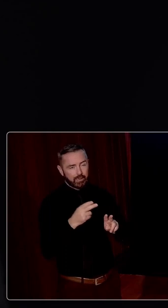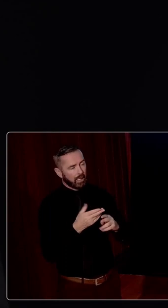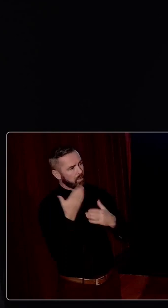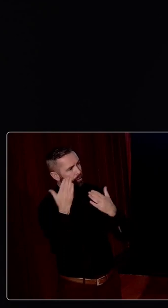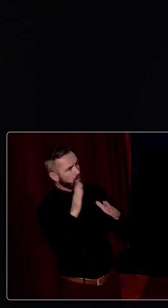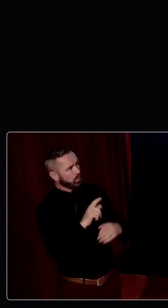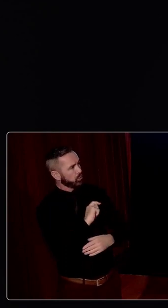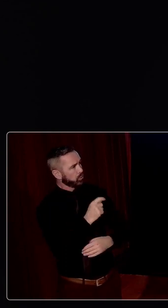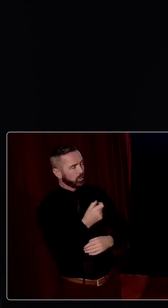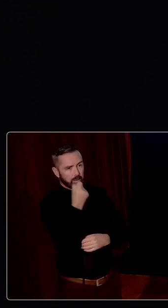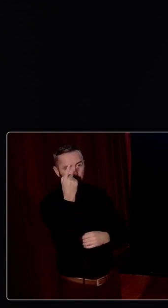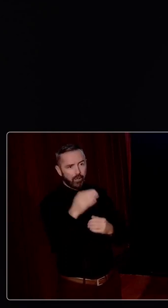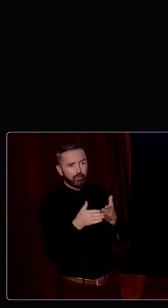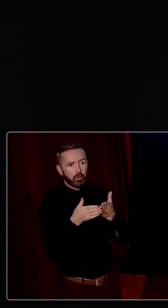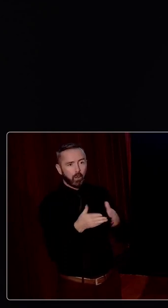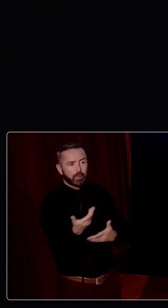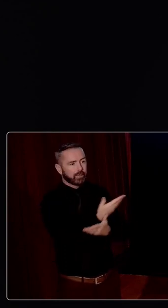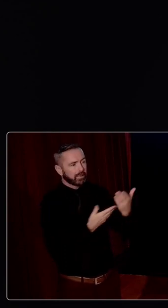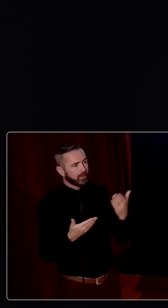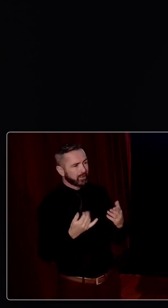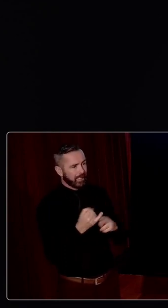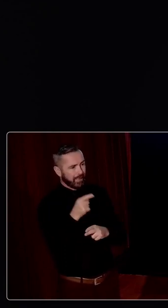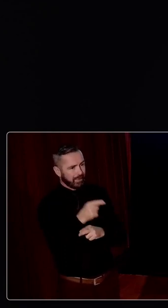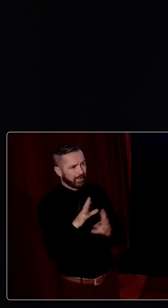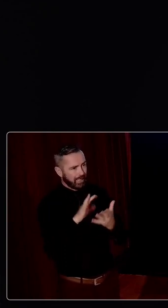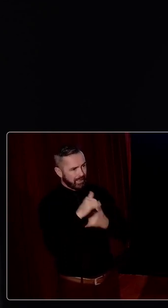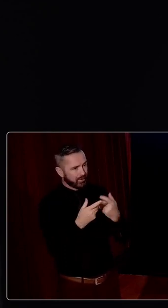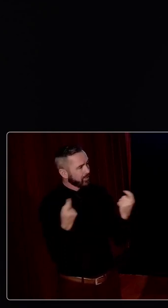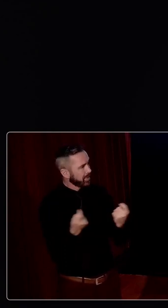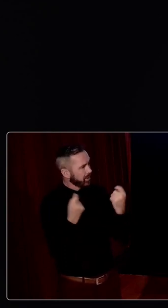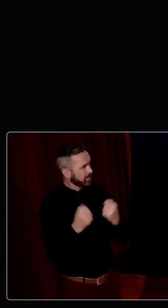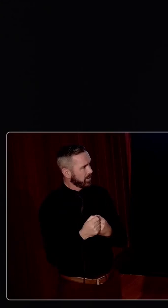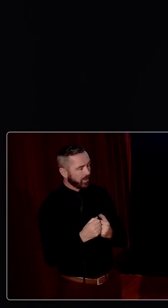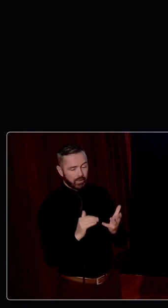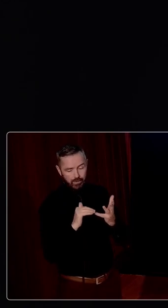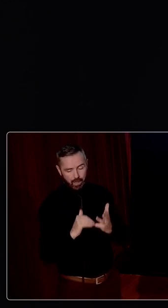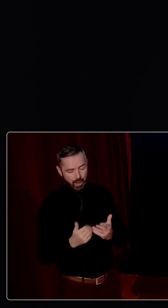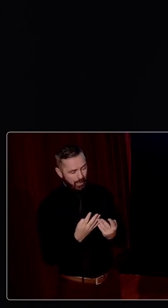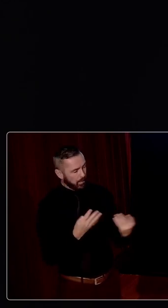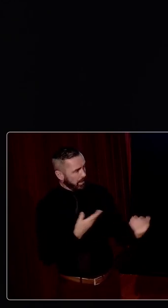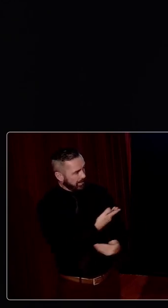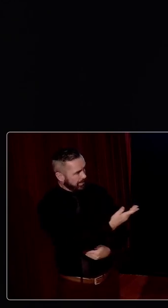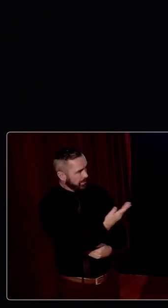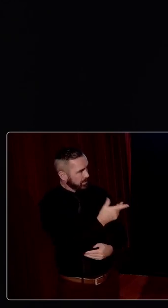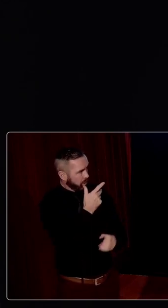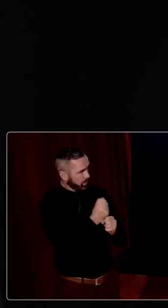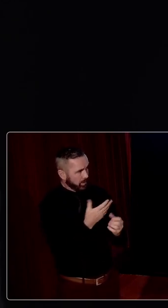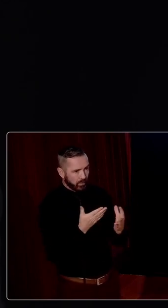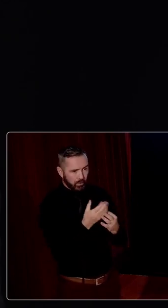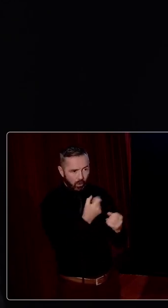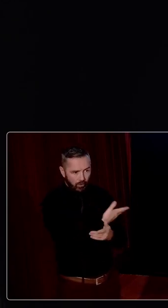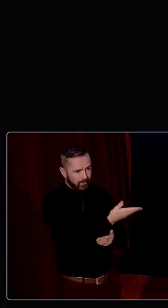a true spirit of republic discourse within this decade of centenaries. This last panel has brought us right the way through this